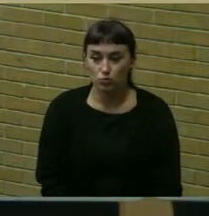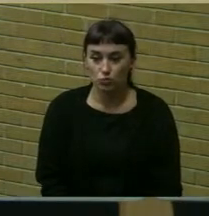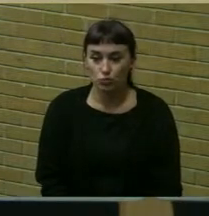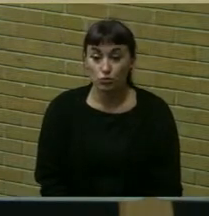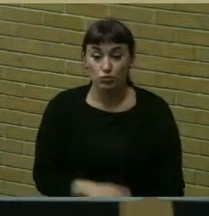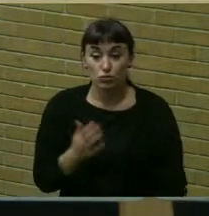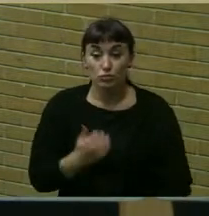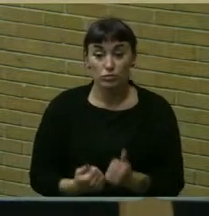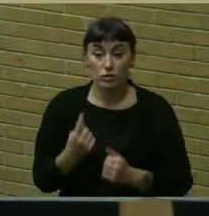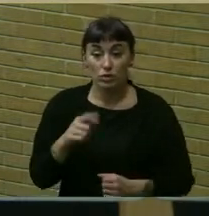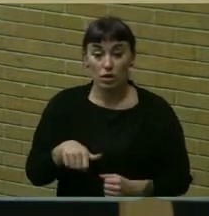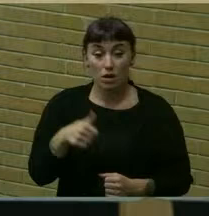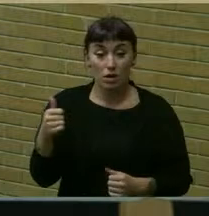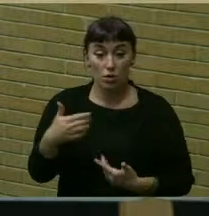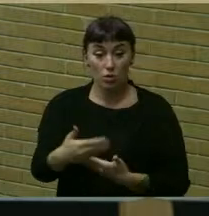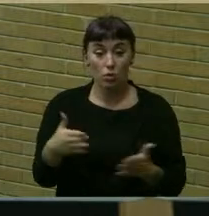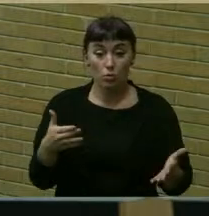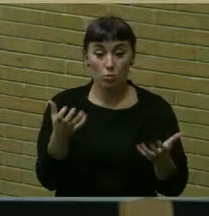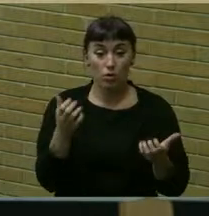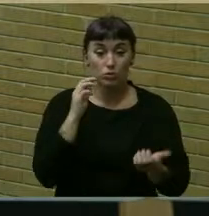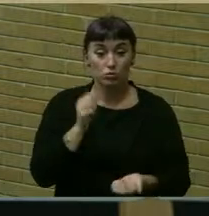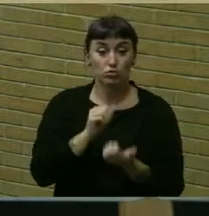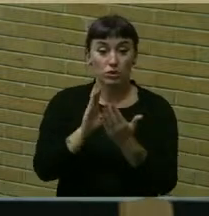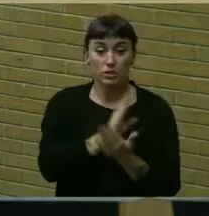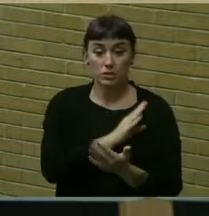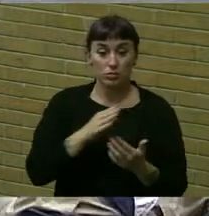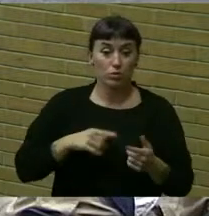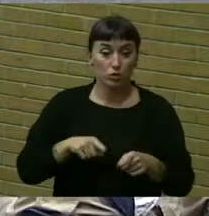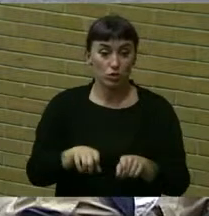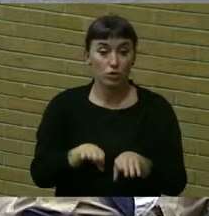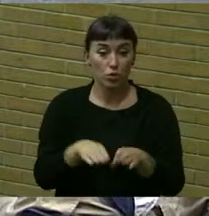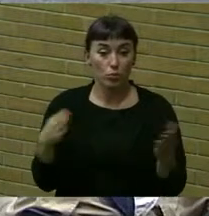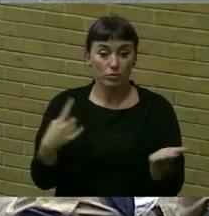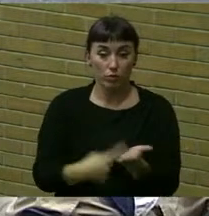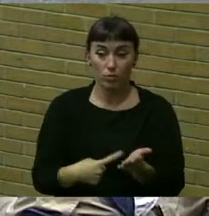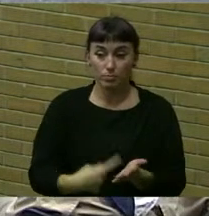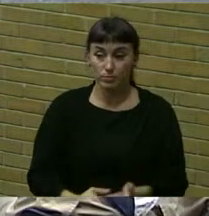Is there anyone else in the room that would like to address the board during the open forum?